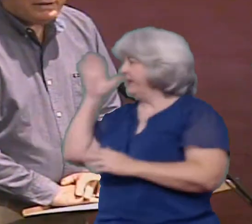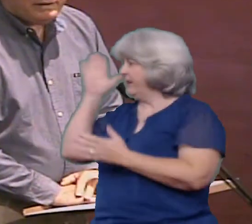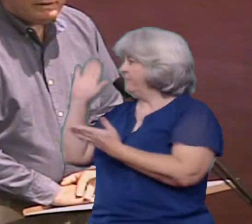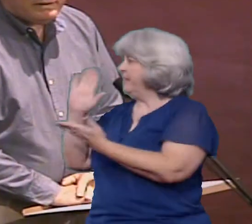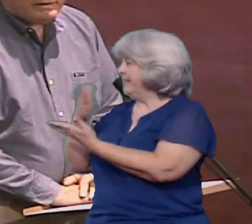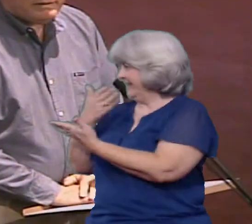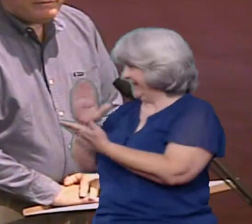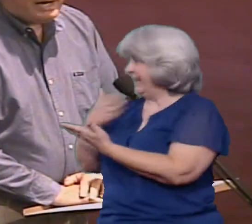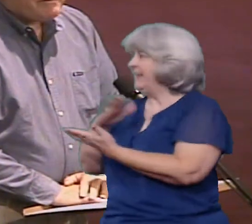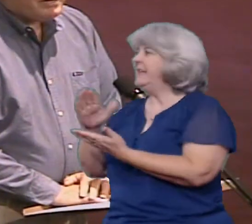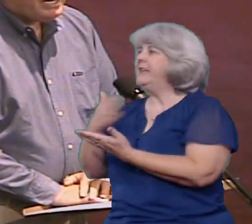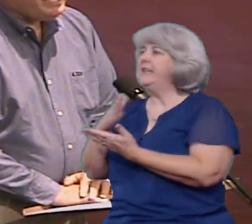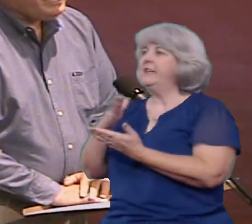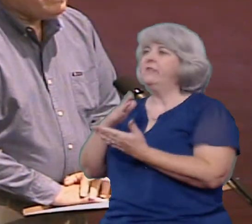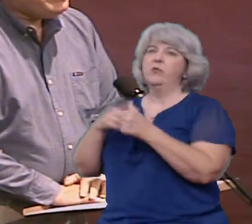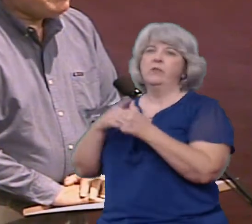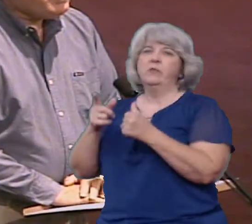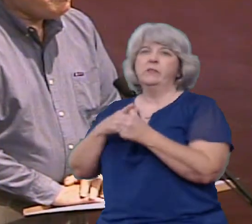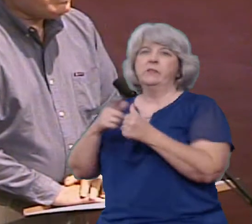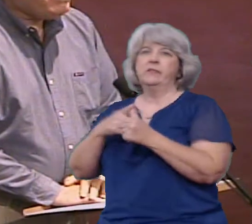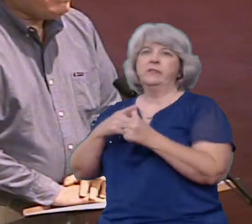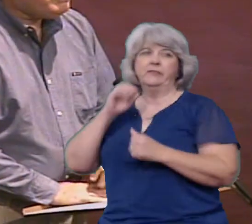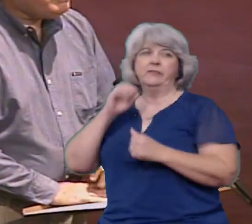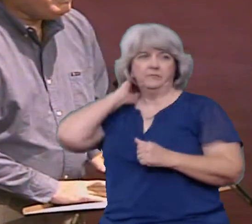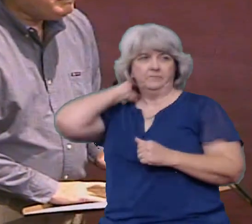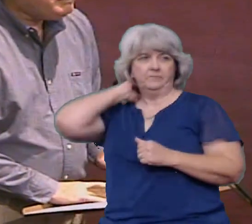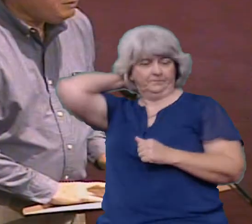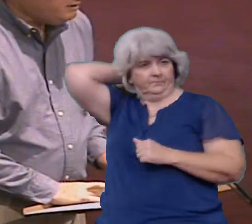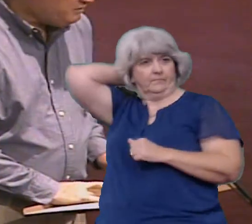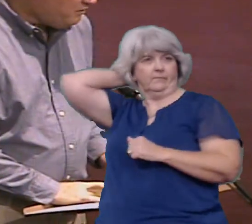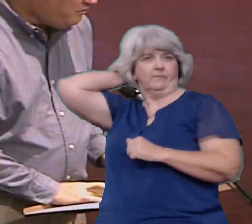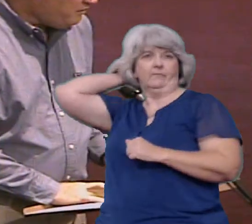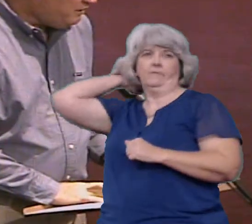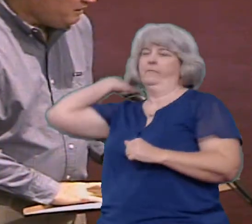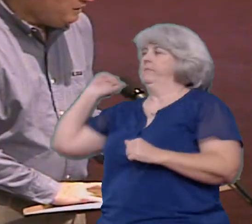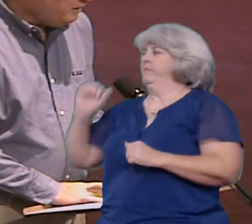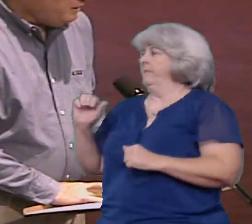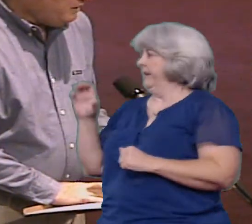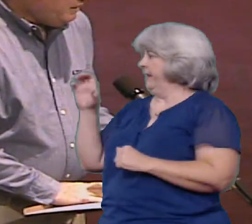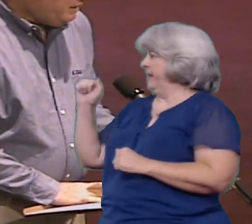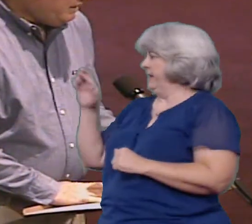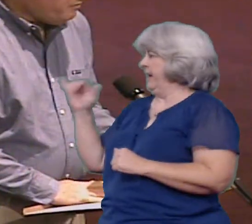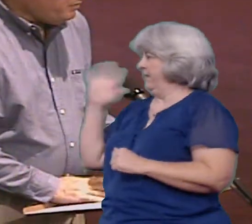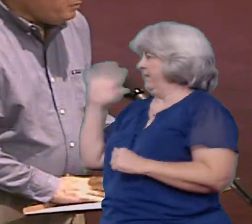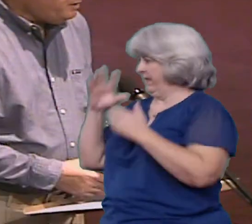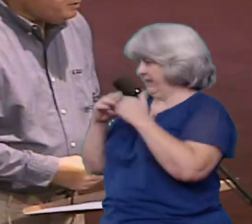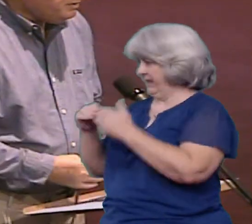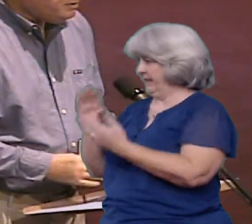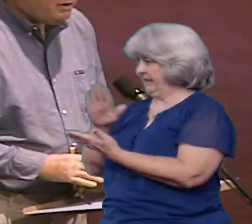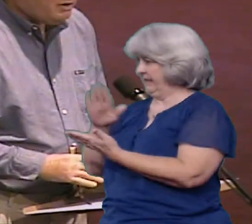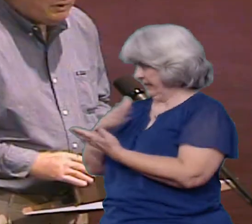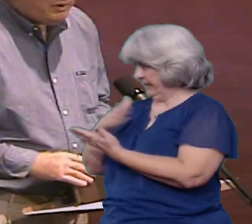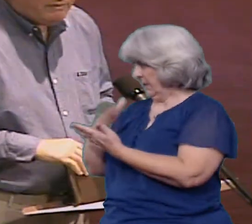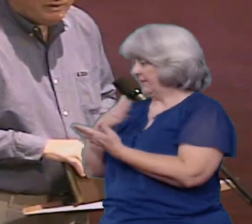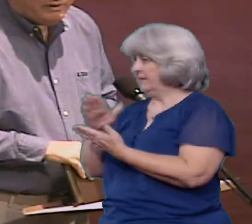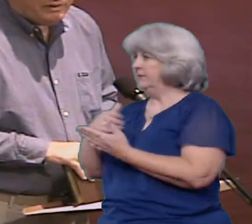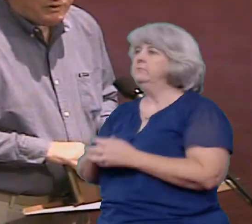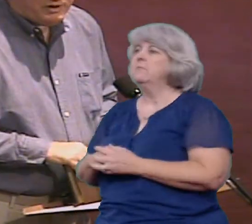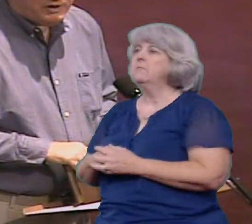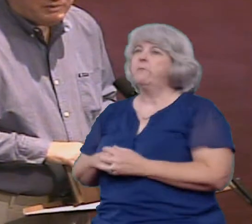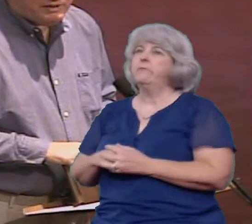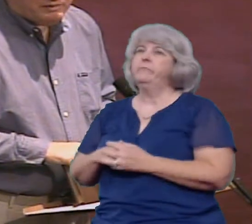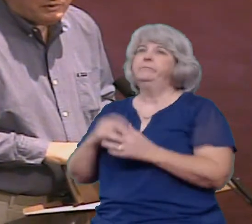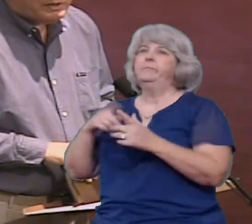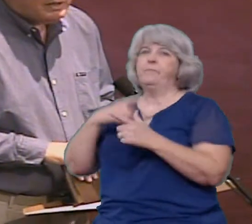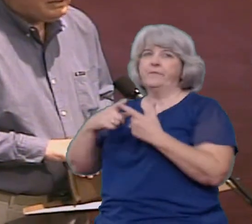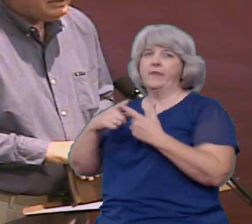here in just a moment. Kerry will lead us in that song. And after he leads us in a song, we'll have a prayer